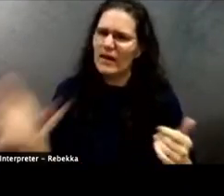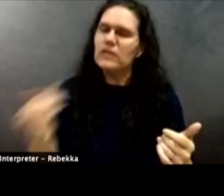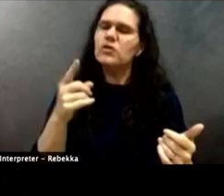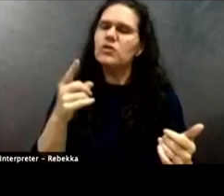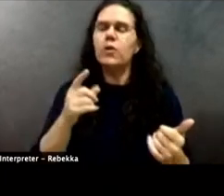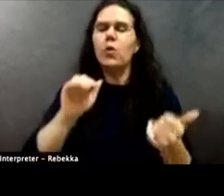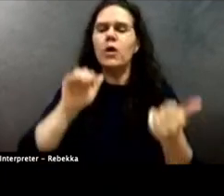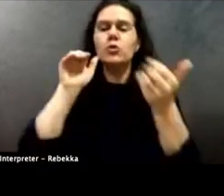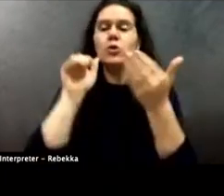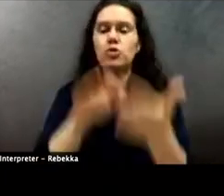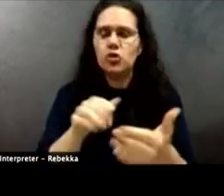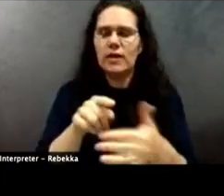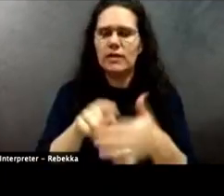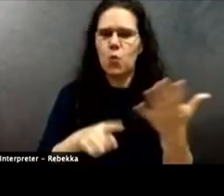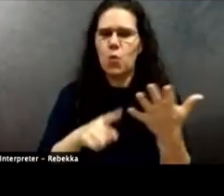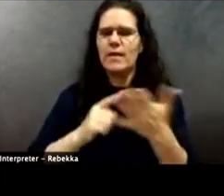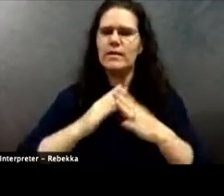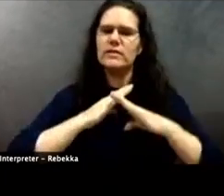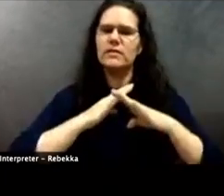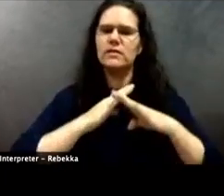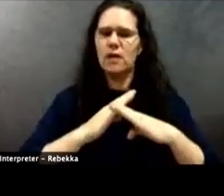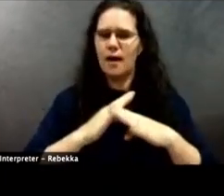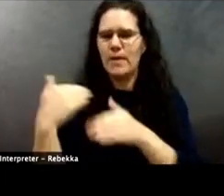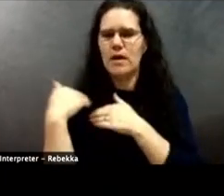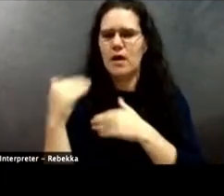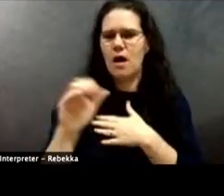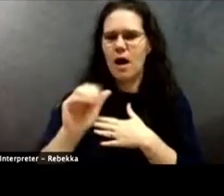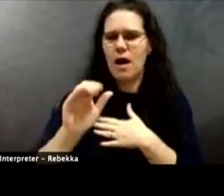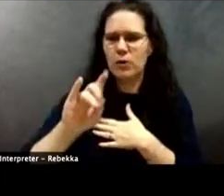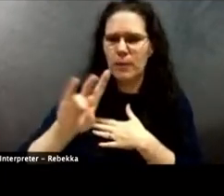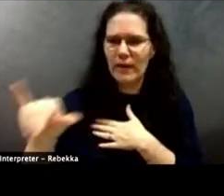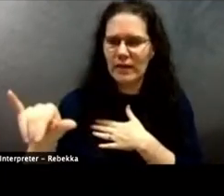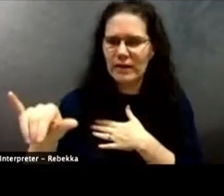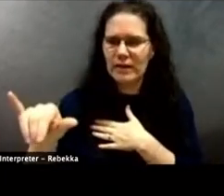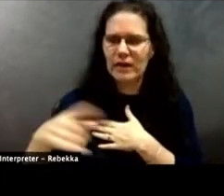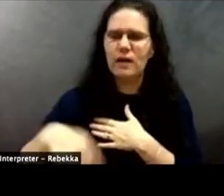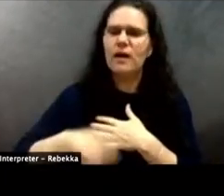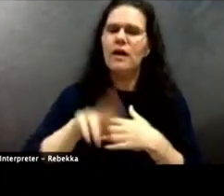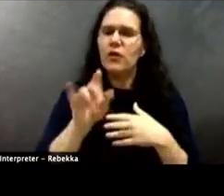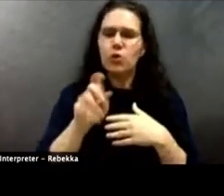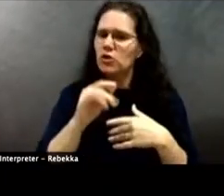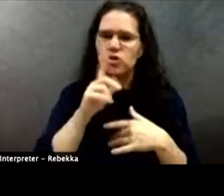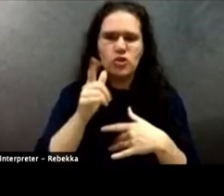accountability. Officers should be able to get rid of bad cops. The unions shouldn't be protecting them.